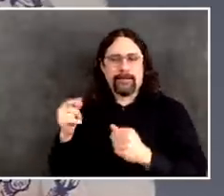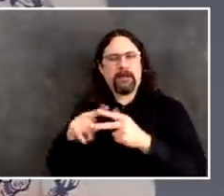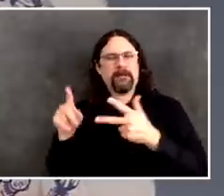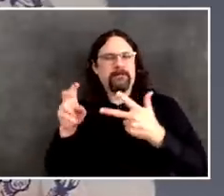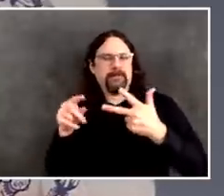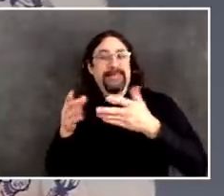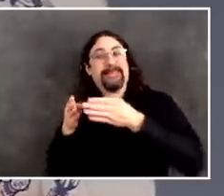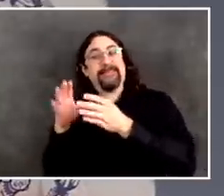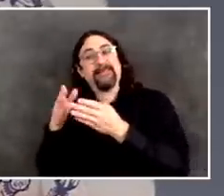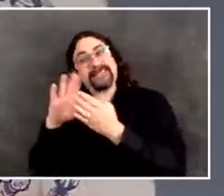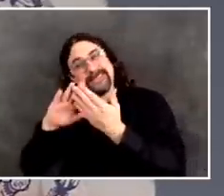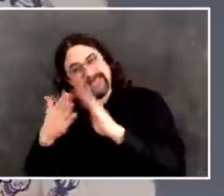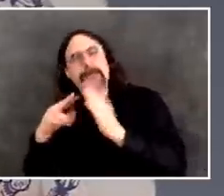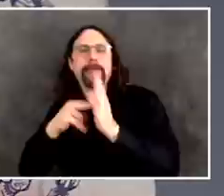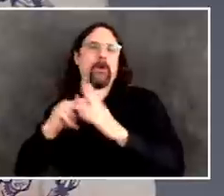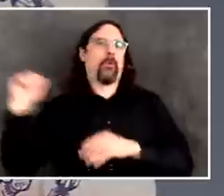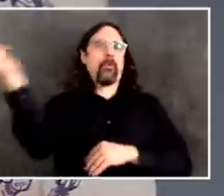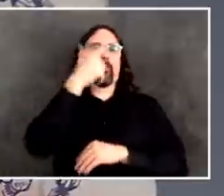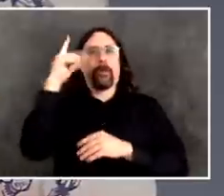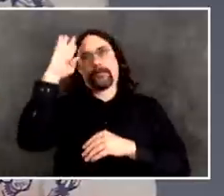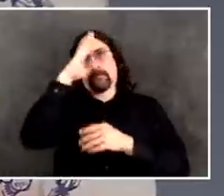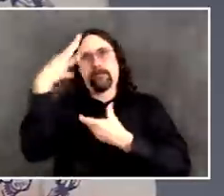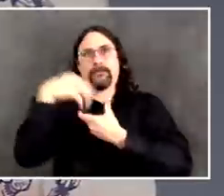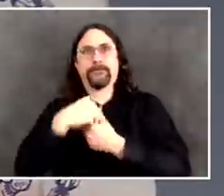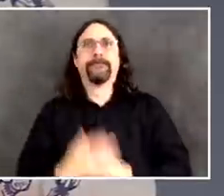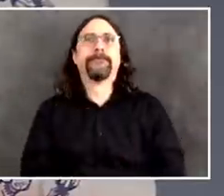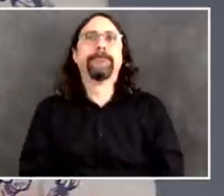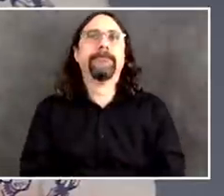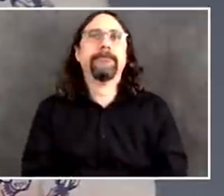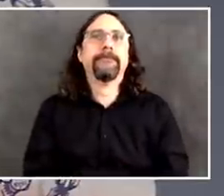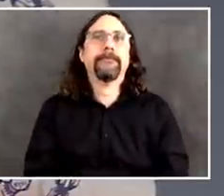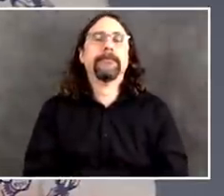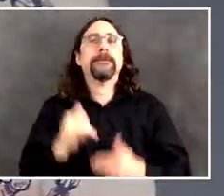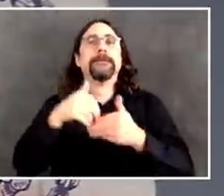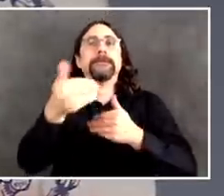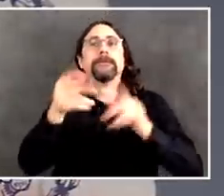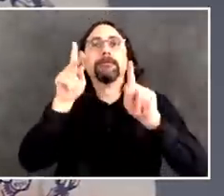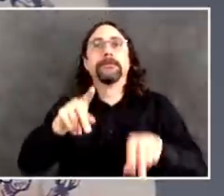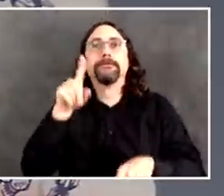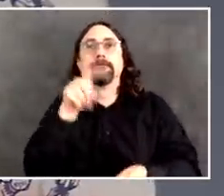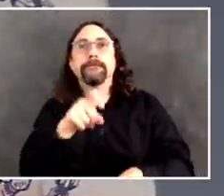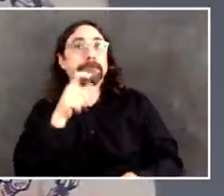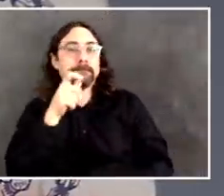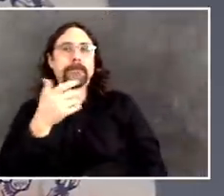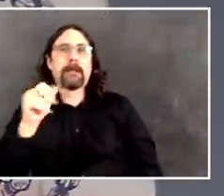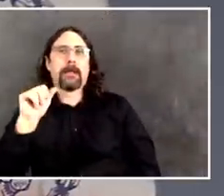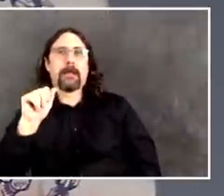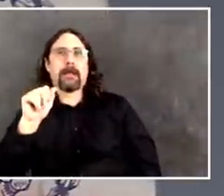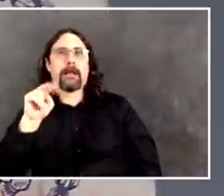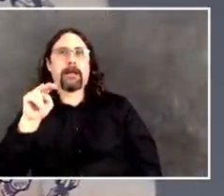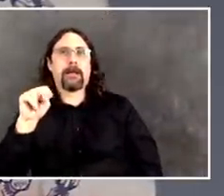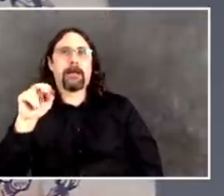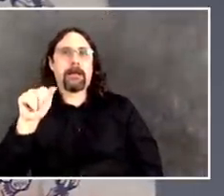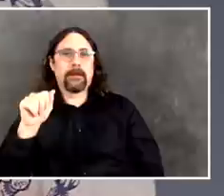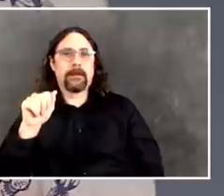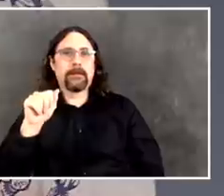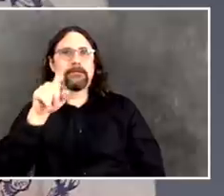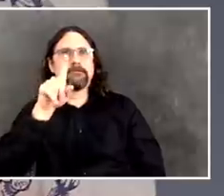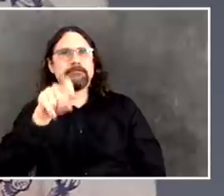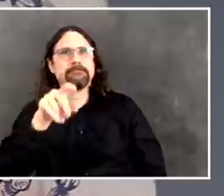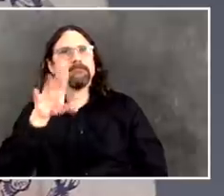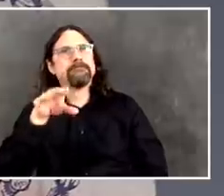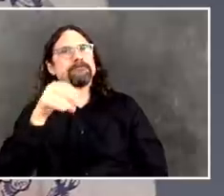Mayor. Yesterday, you were asked what the city's current testing capacity is for COVID-19. You didn't have that number.